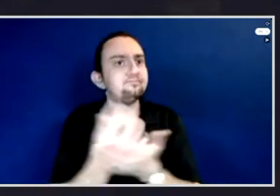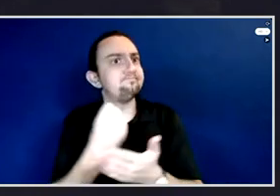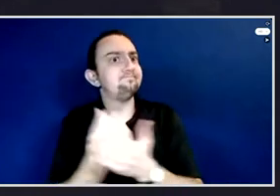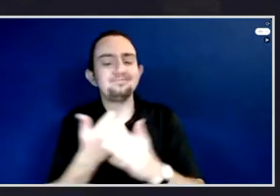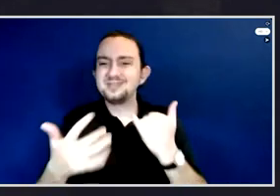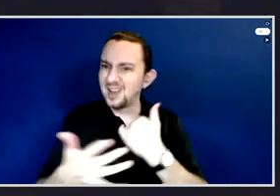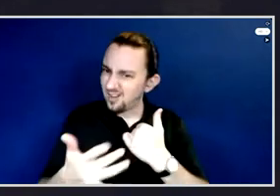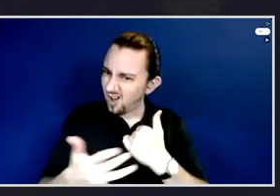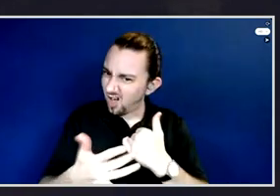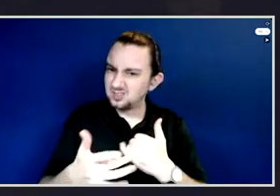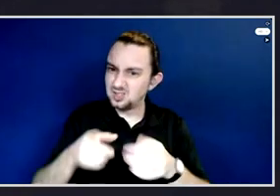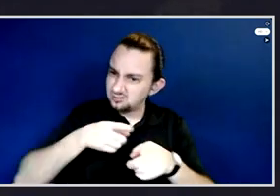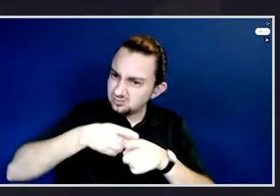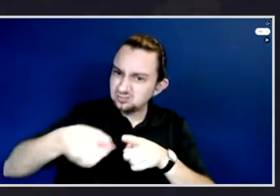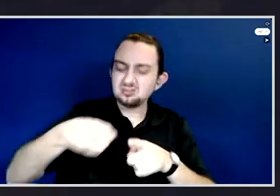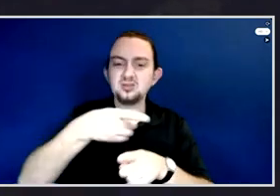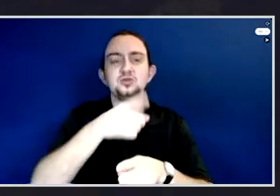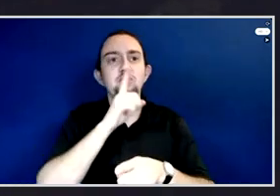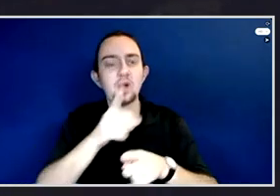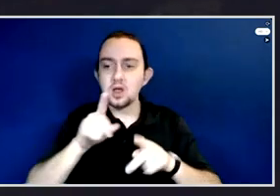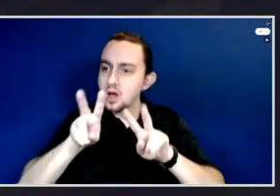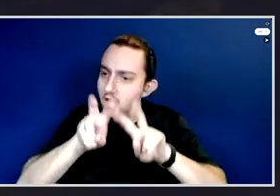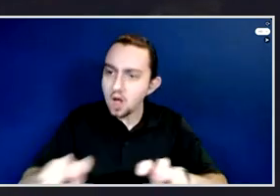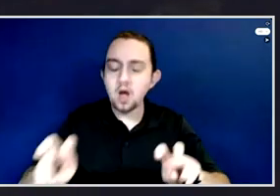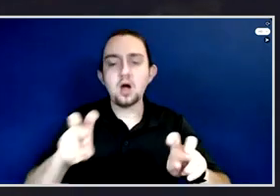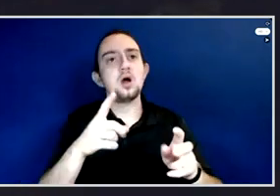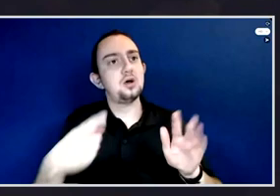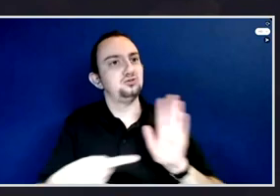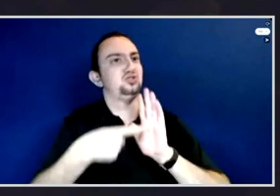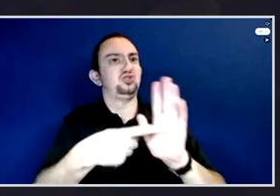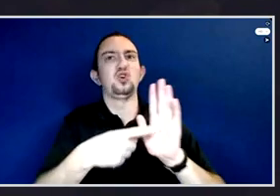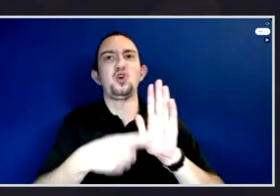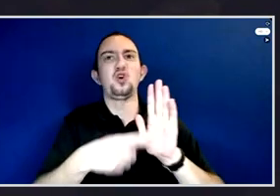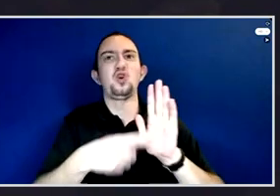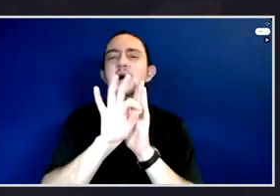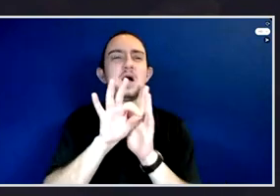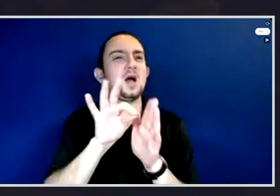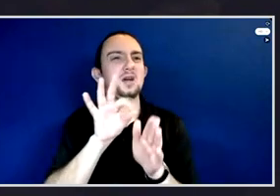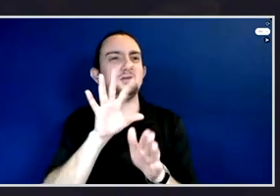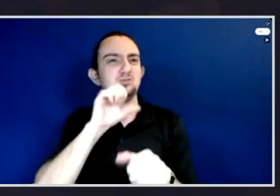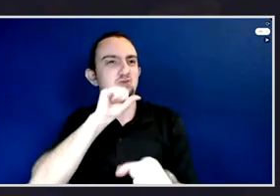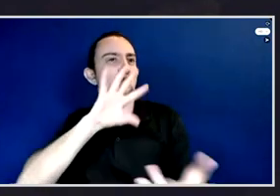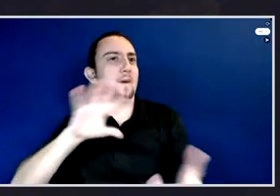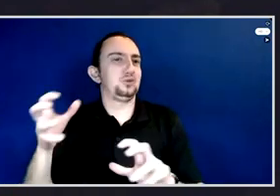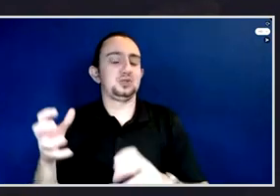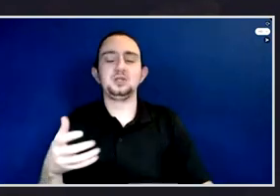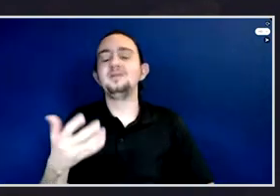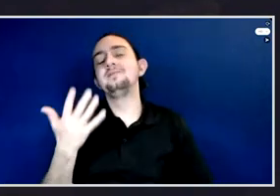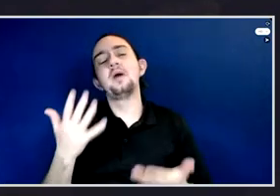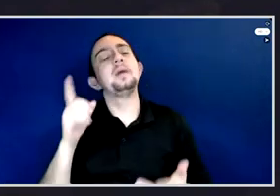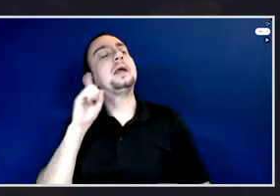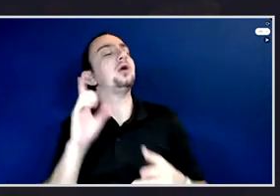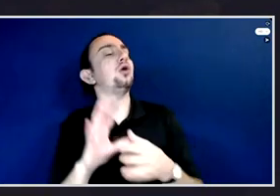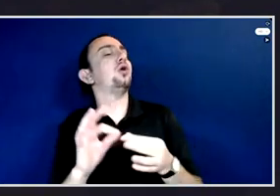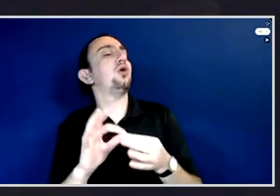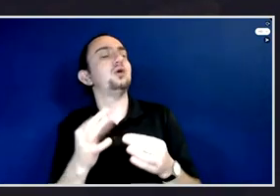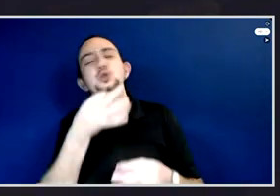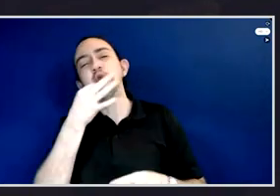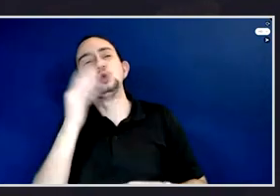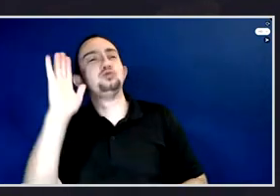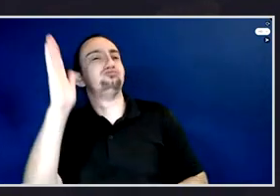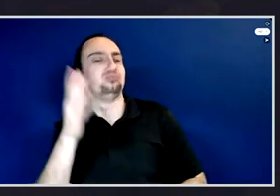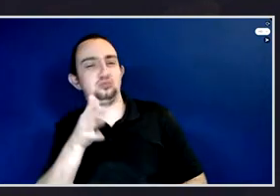uncover graft, uncover corruption, and I think you'll hear a little bit about that this evening. The second is the